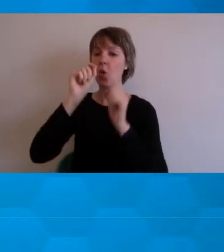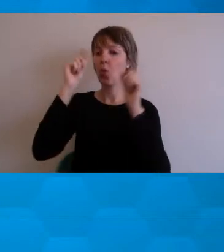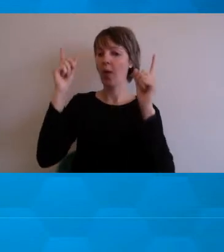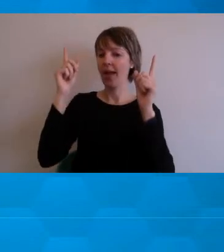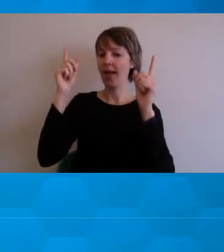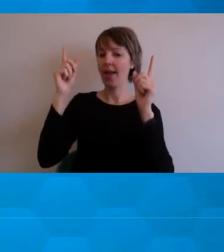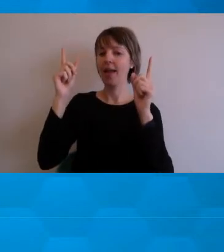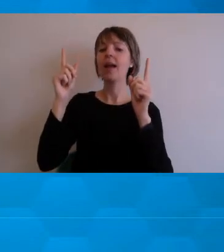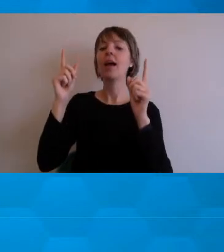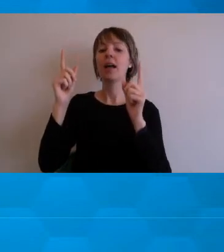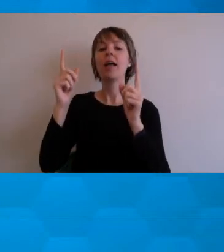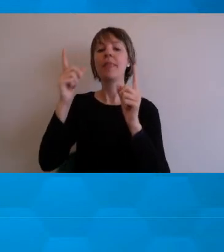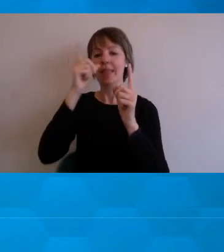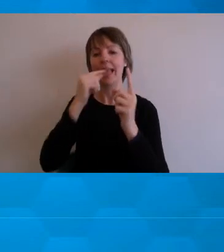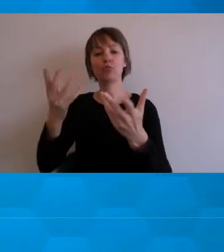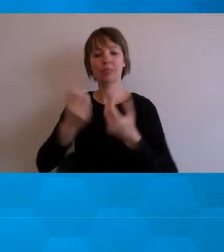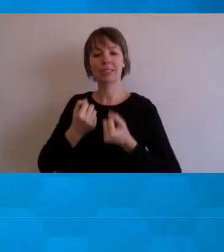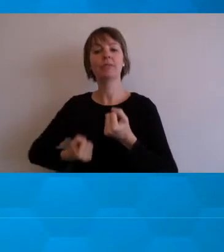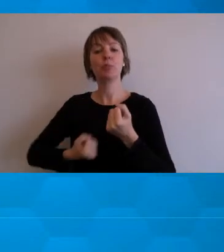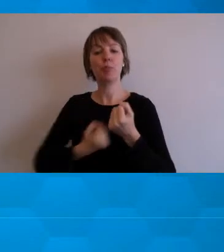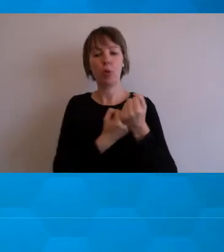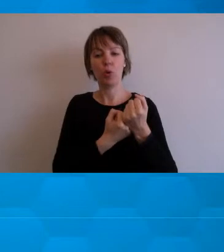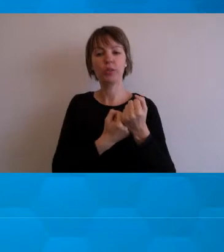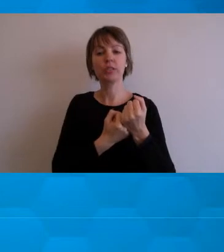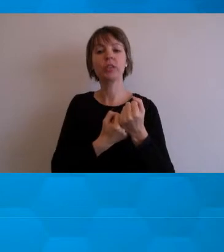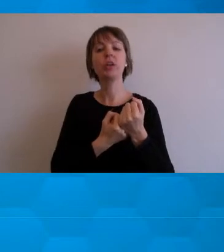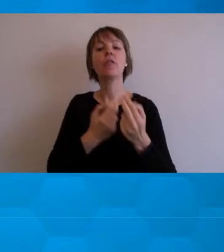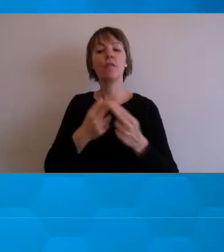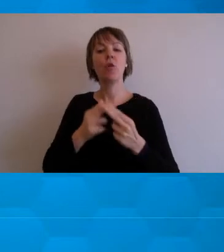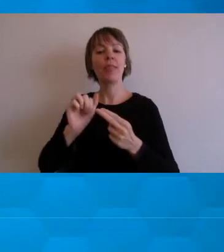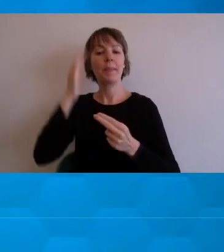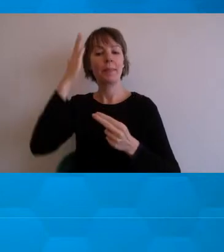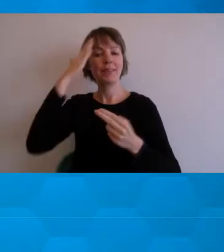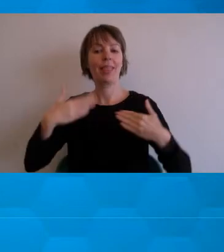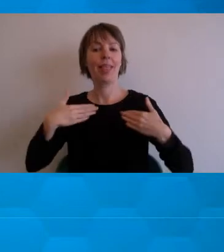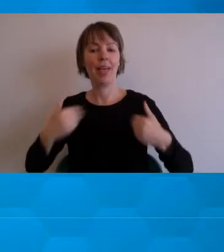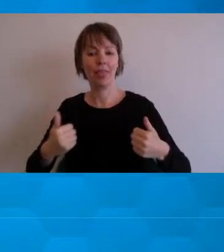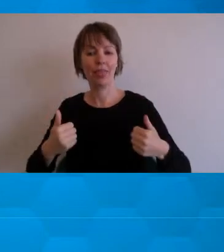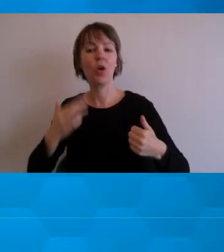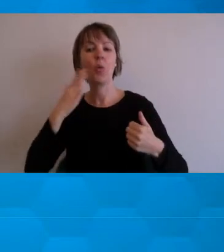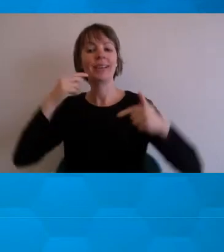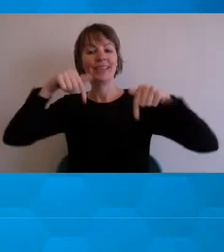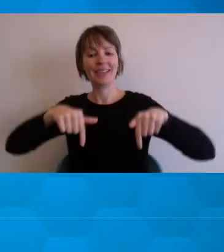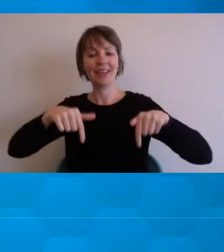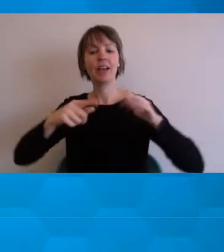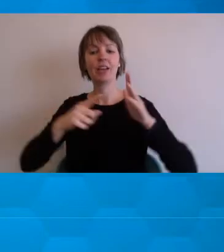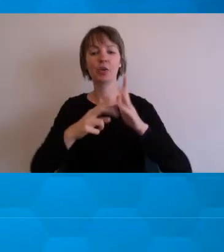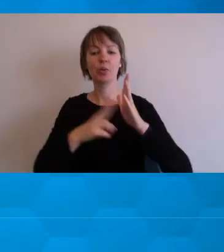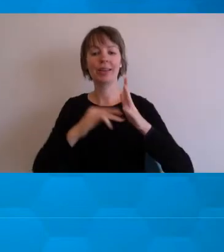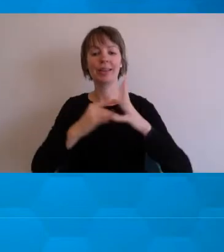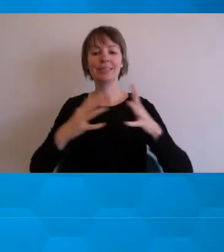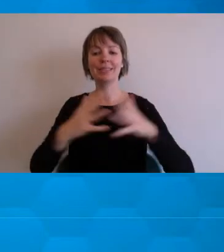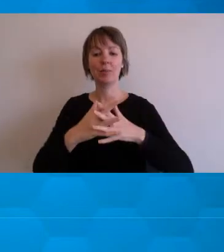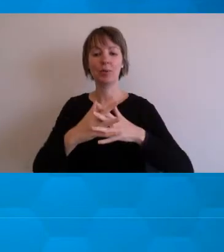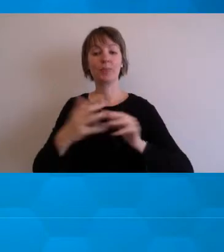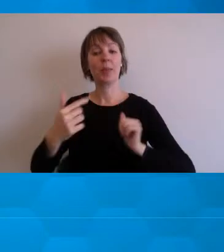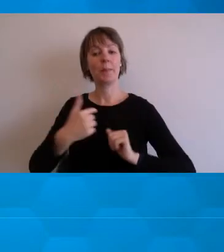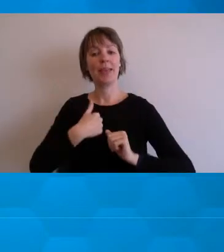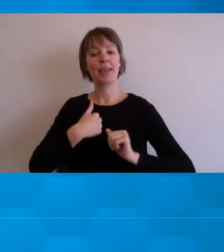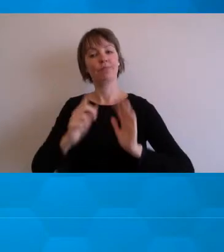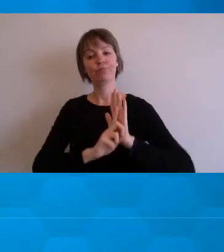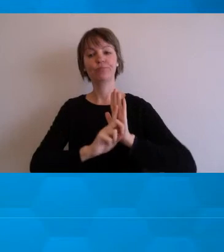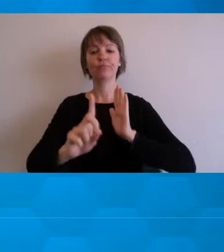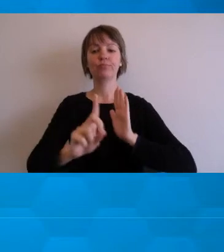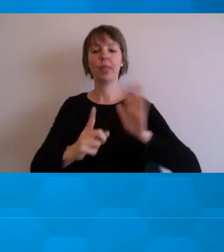their mental health as they learn from us at UNSW. So I am an R U OK? Day ambassador and